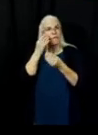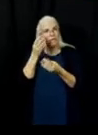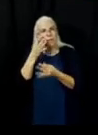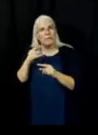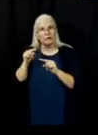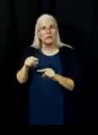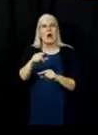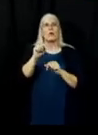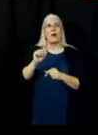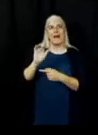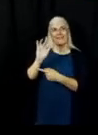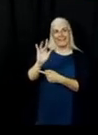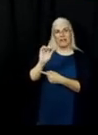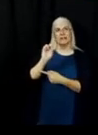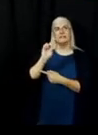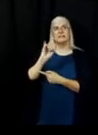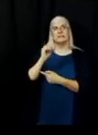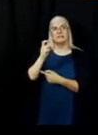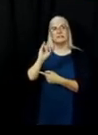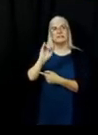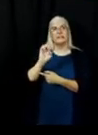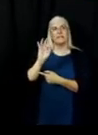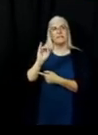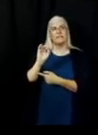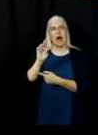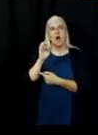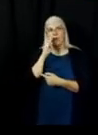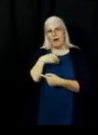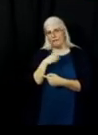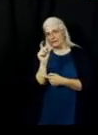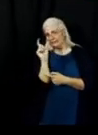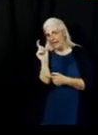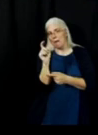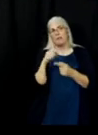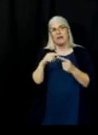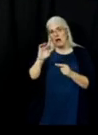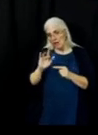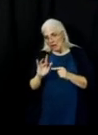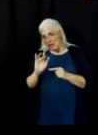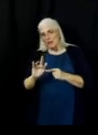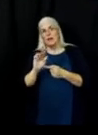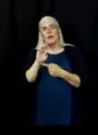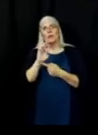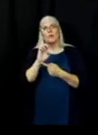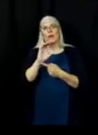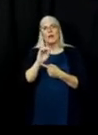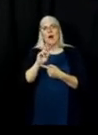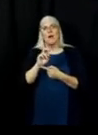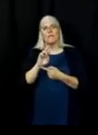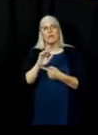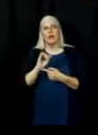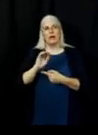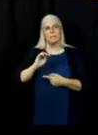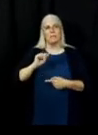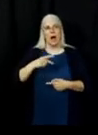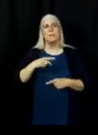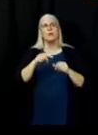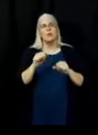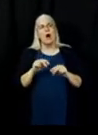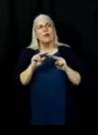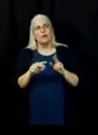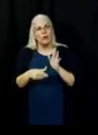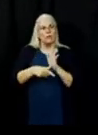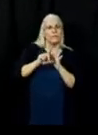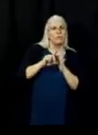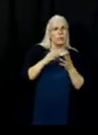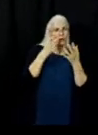tab and then click on the Recovery tab. From there, you can review information related to recovery and view